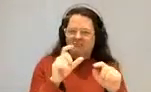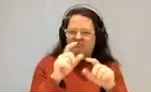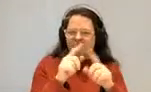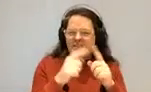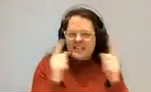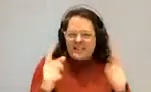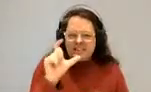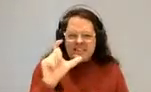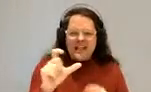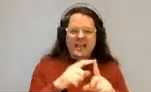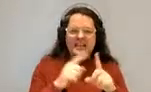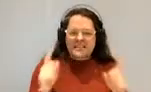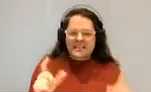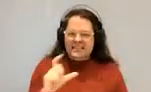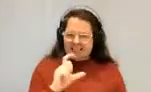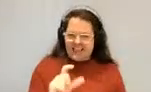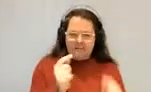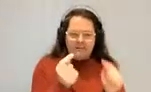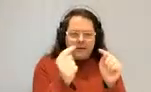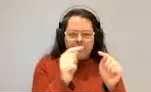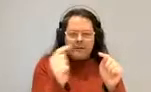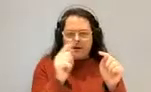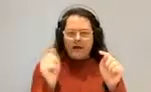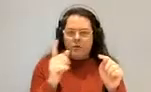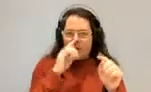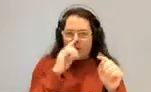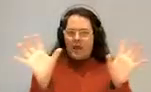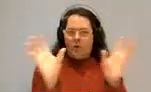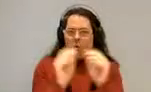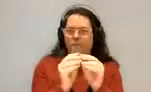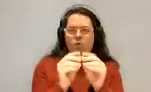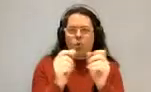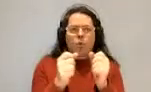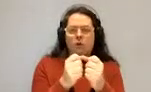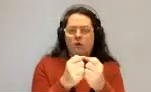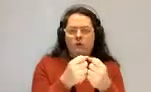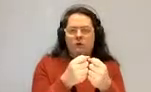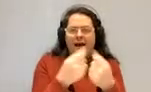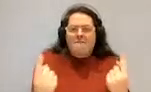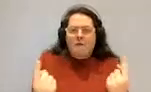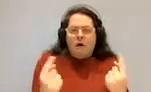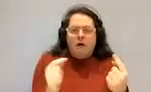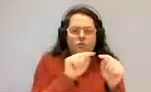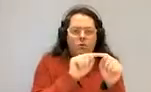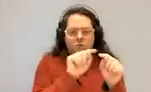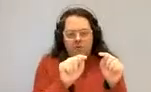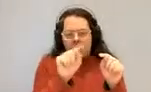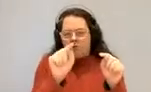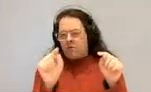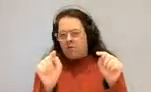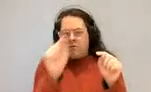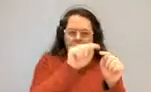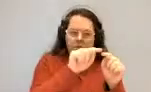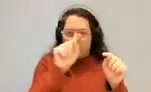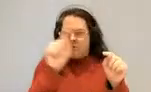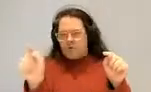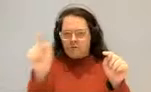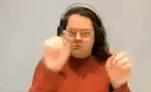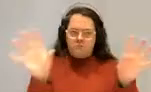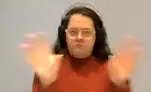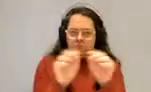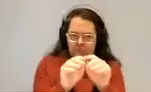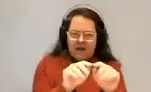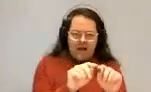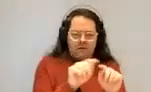we compute the total dependency distances, distance for that sentence in terms of the words, the distance between those depends in